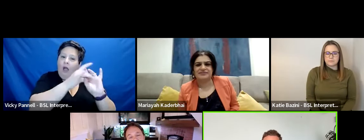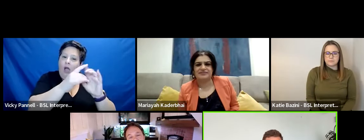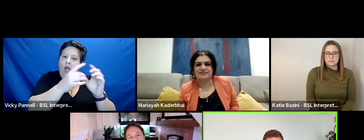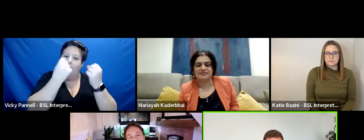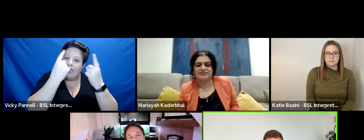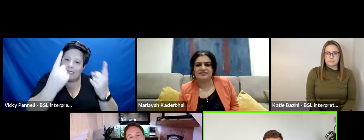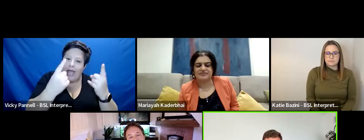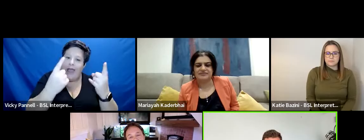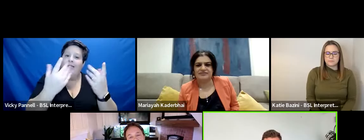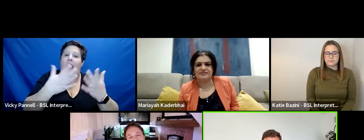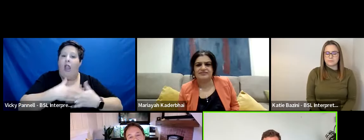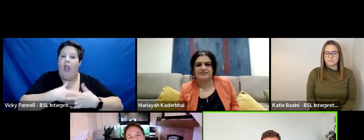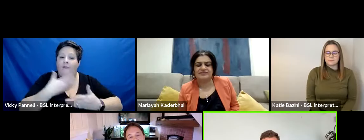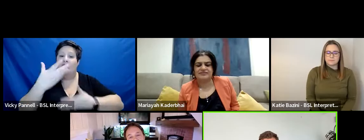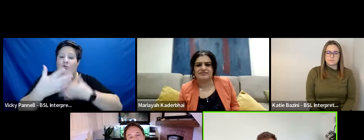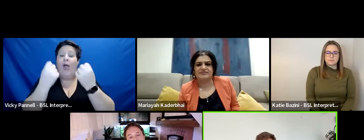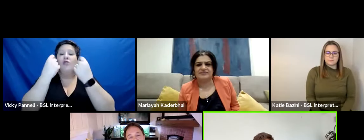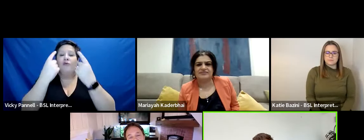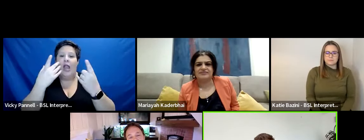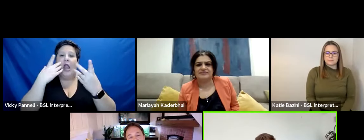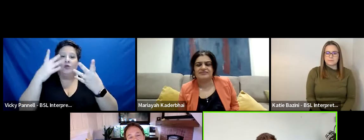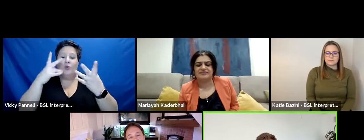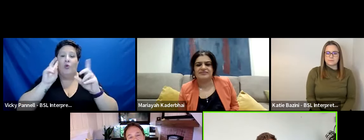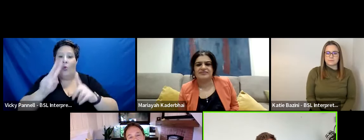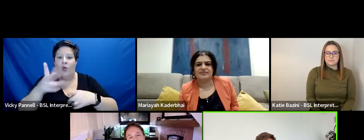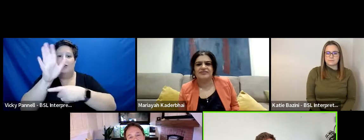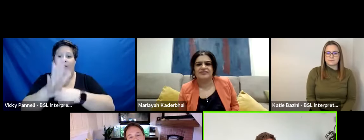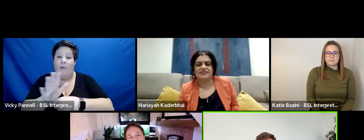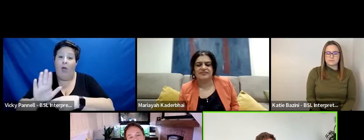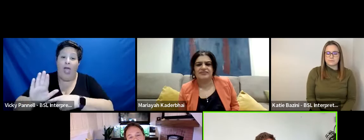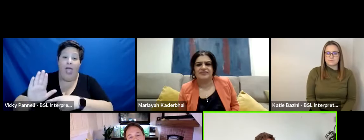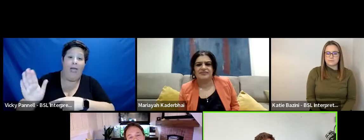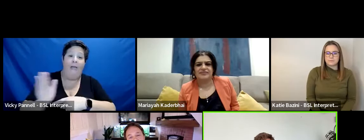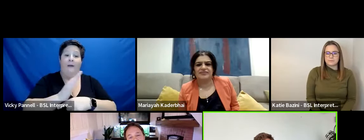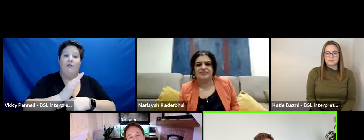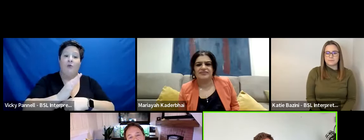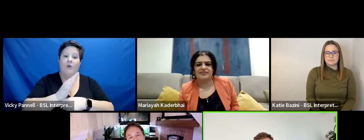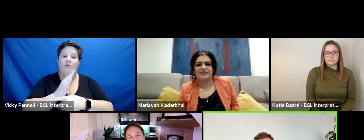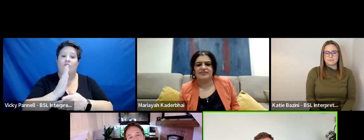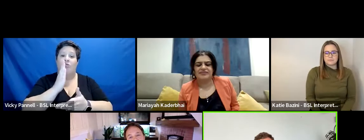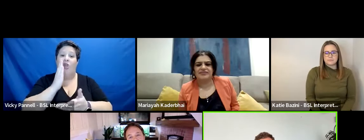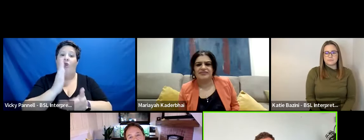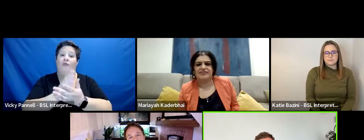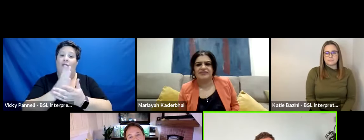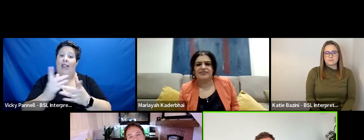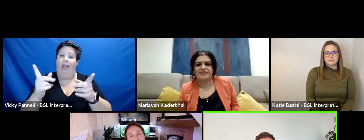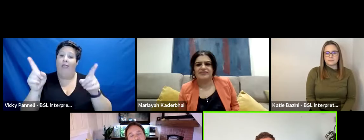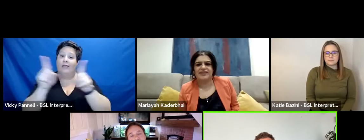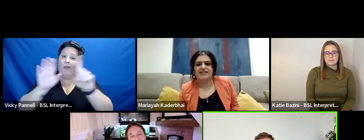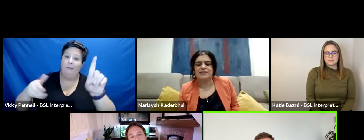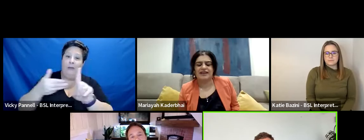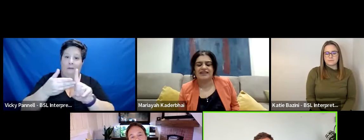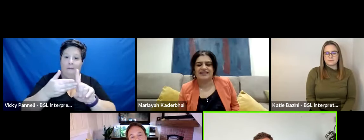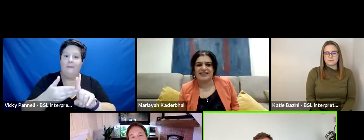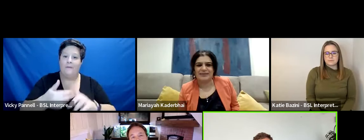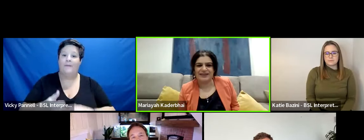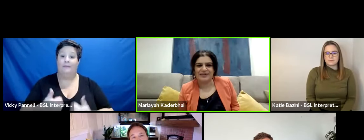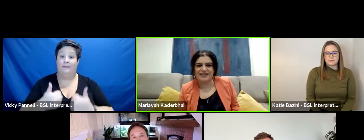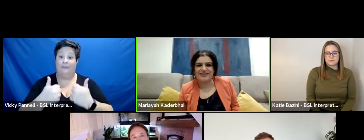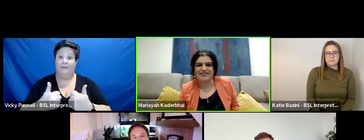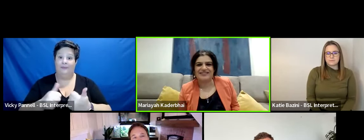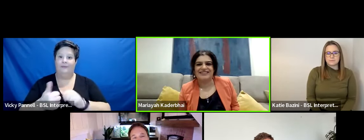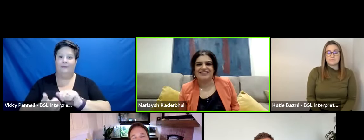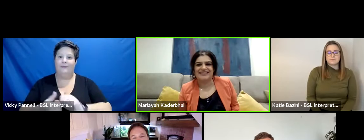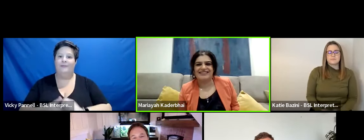the story. And you realise when you see the whole thing together, how everyone was pulling in the same direction on this. Speaking the same